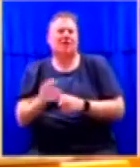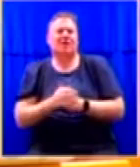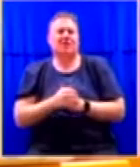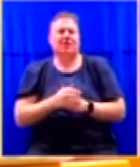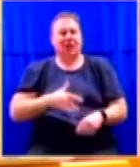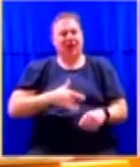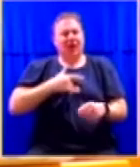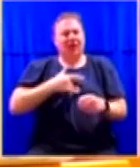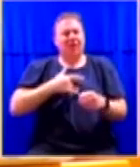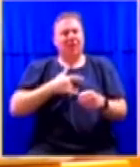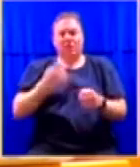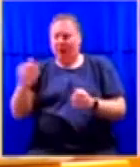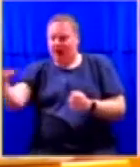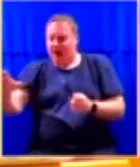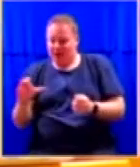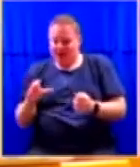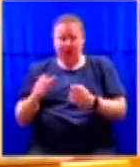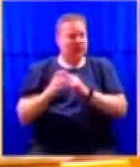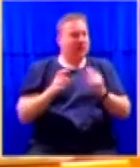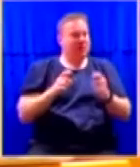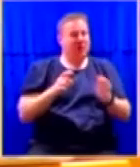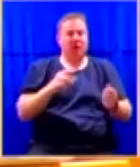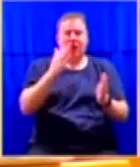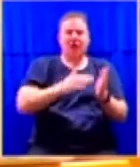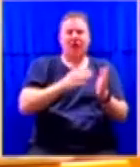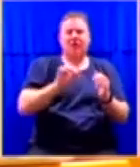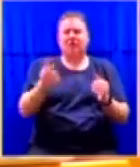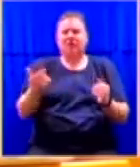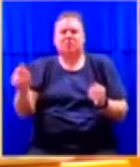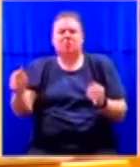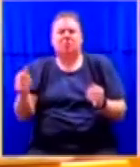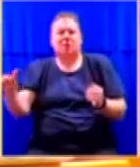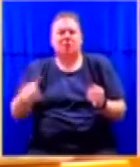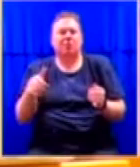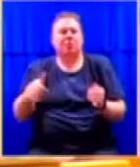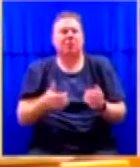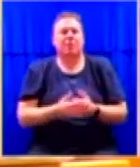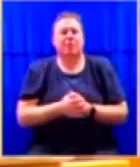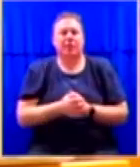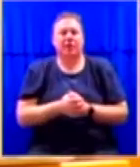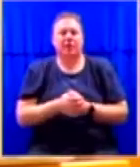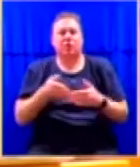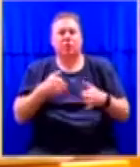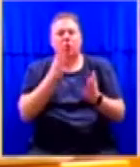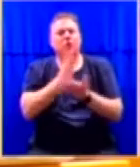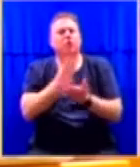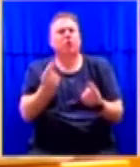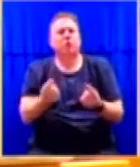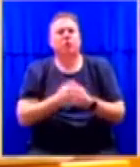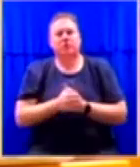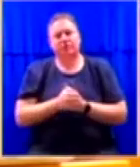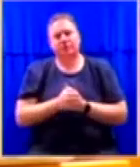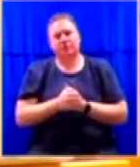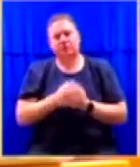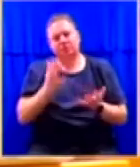our means is precisely what we should do, is the prudent things that we should do. There may well be